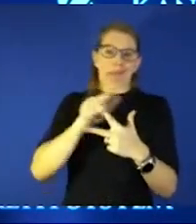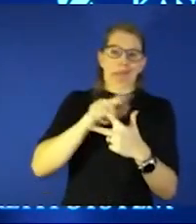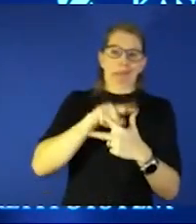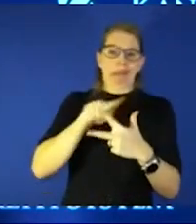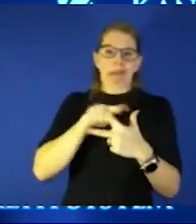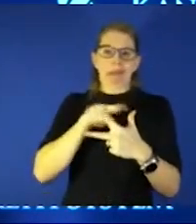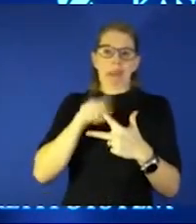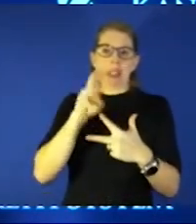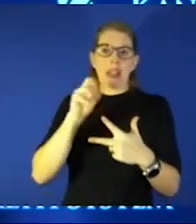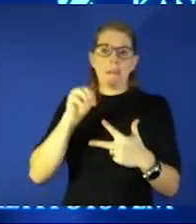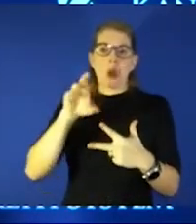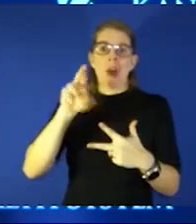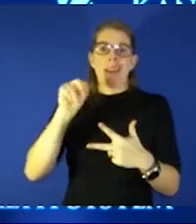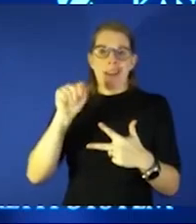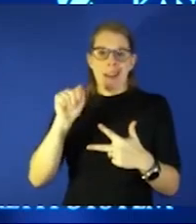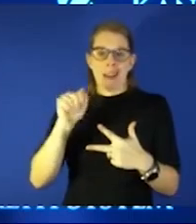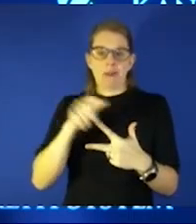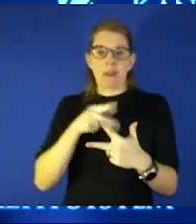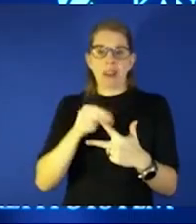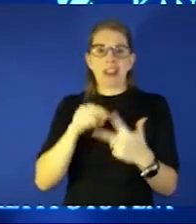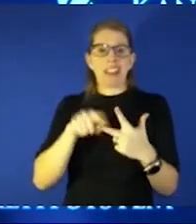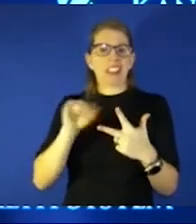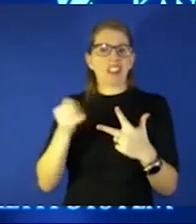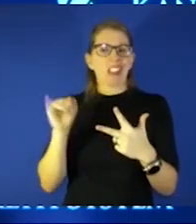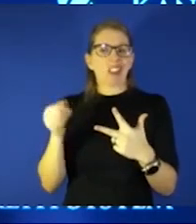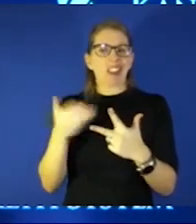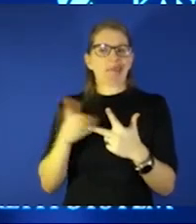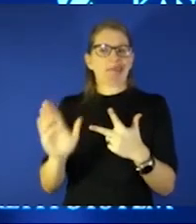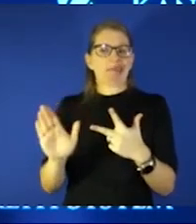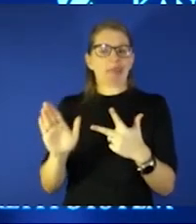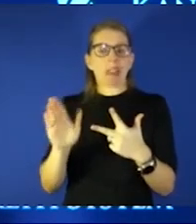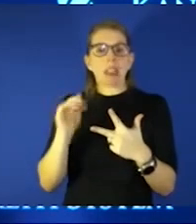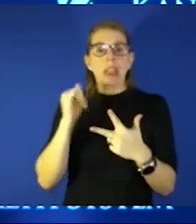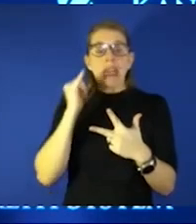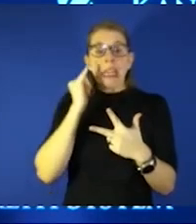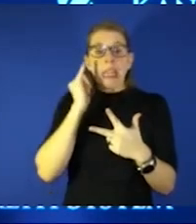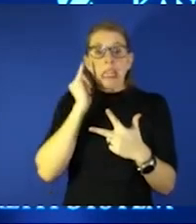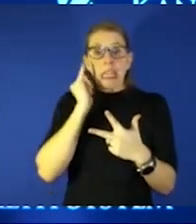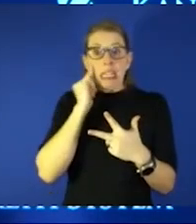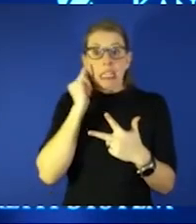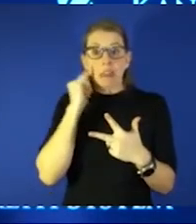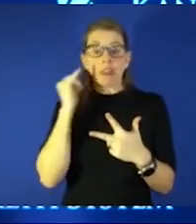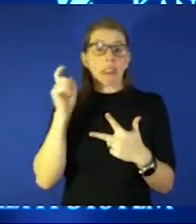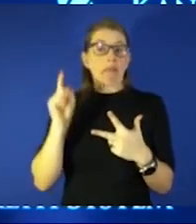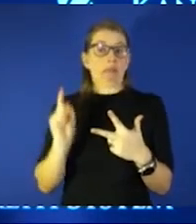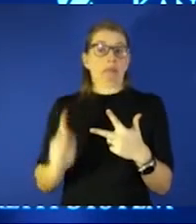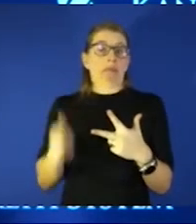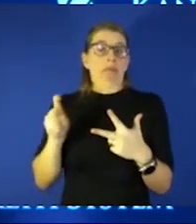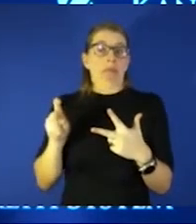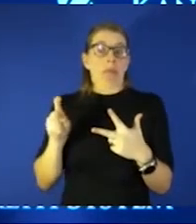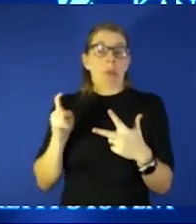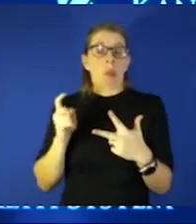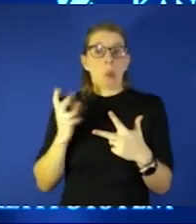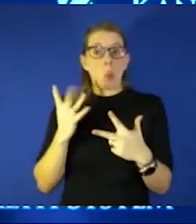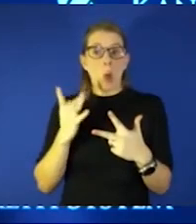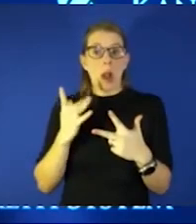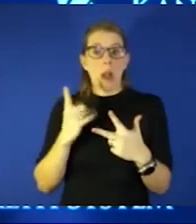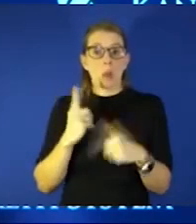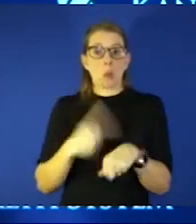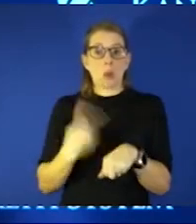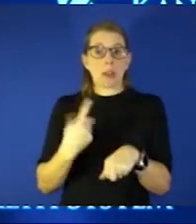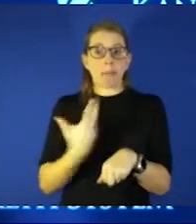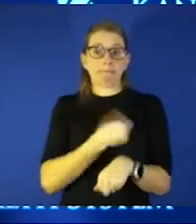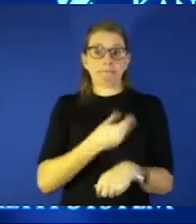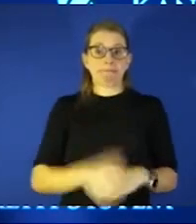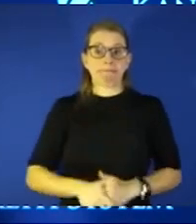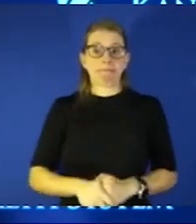probably not getting the j and j vaccine unless there's really a compelling story of why you only want to get a one-shot vaccine so